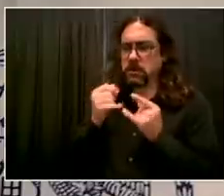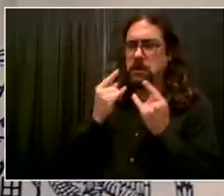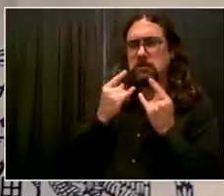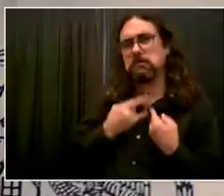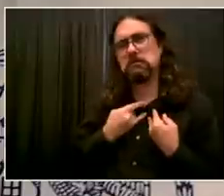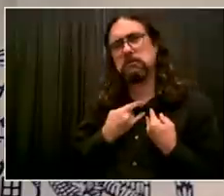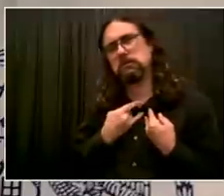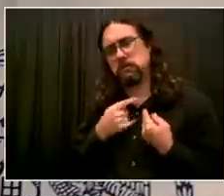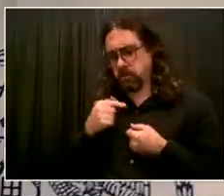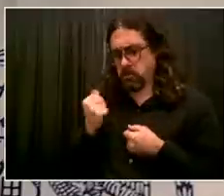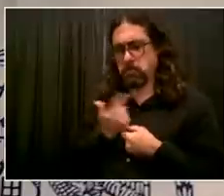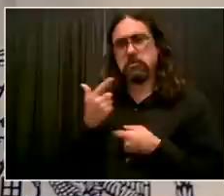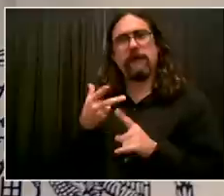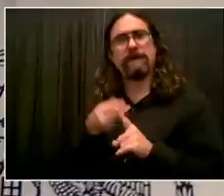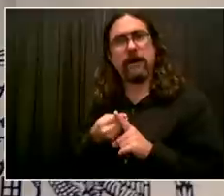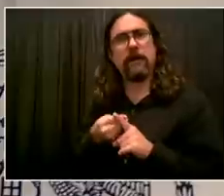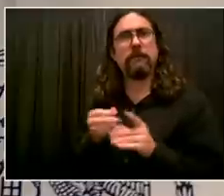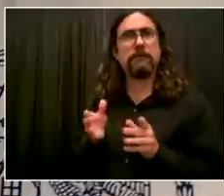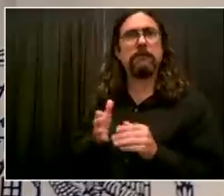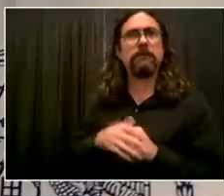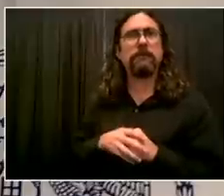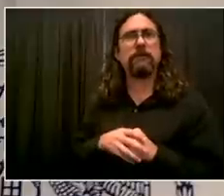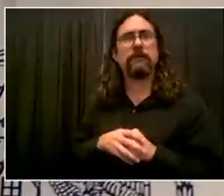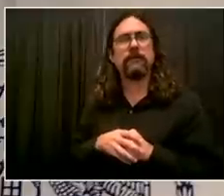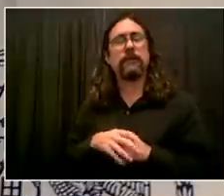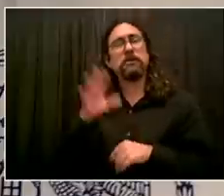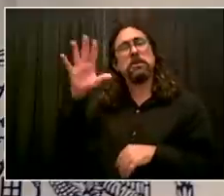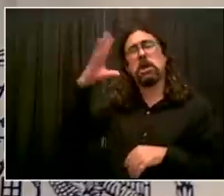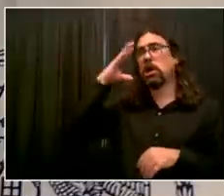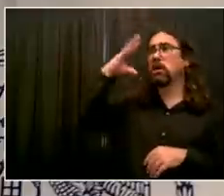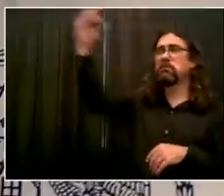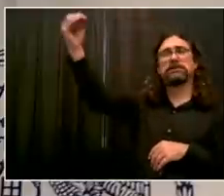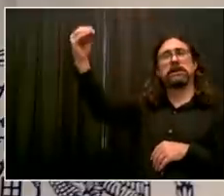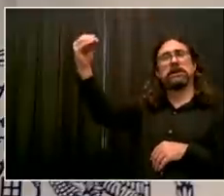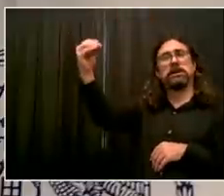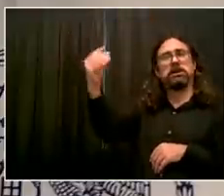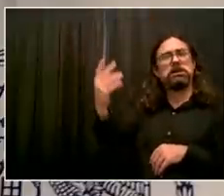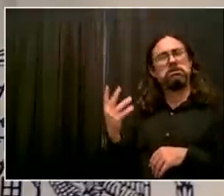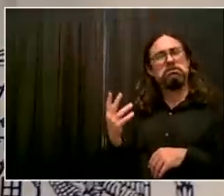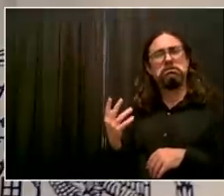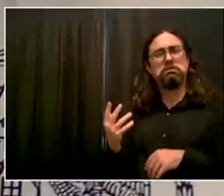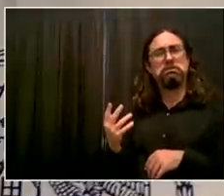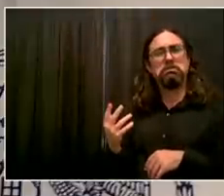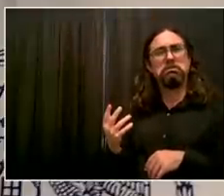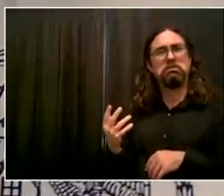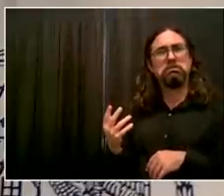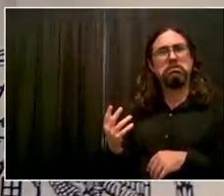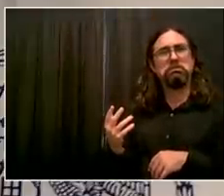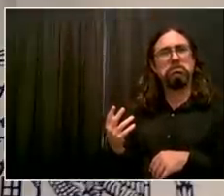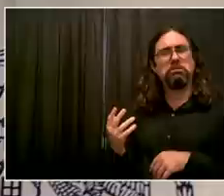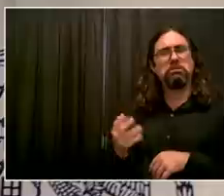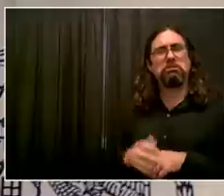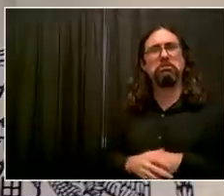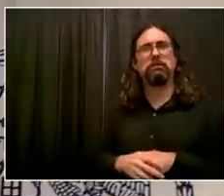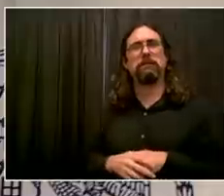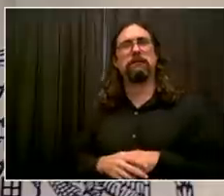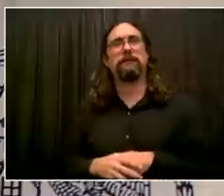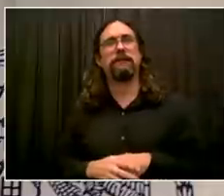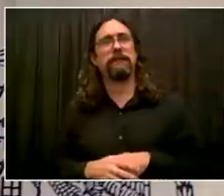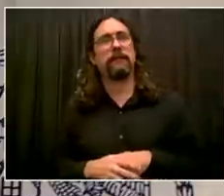officers are vaccinated. And part of what we've emphasized is if you are vaccinated, you have a little more freedom, and we want people to understand that.